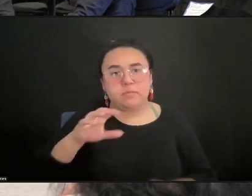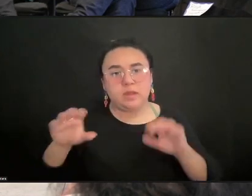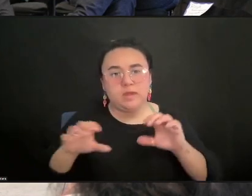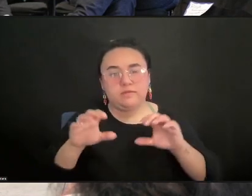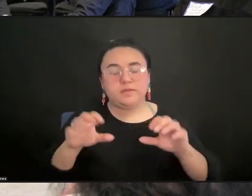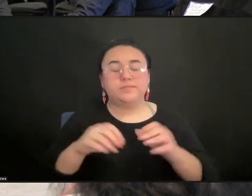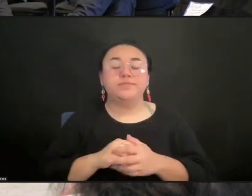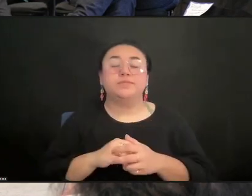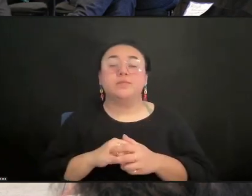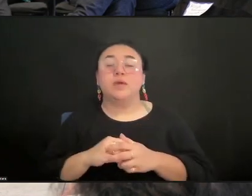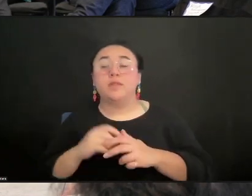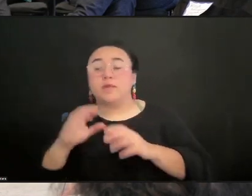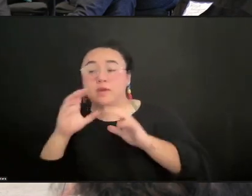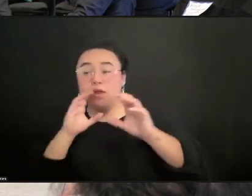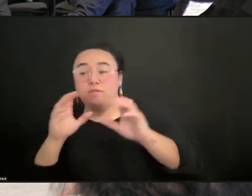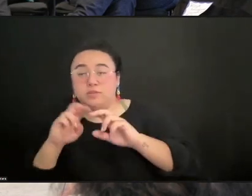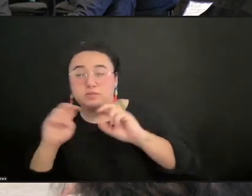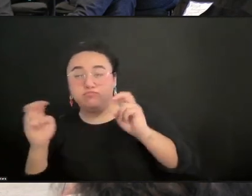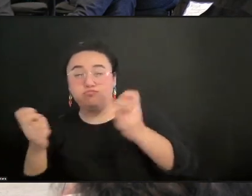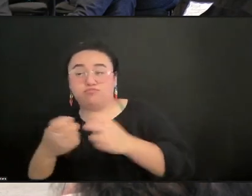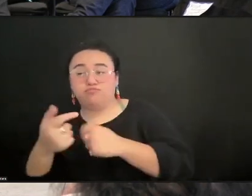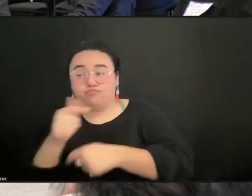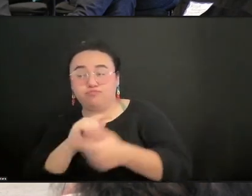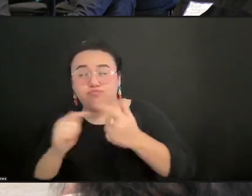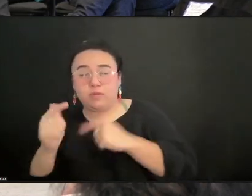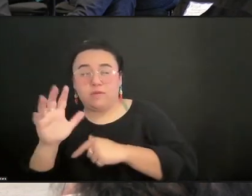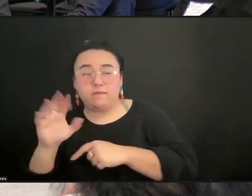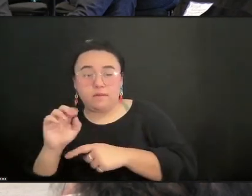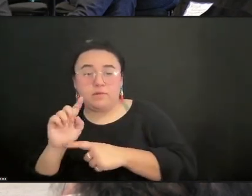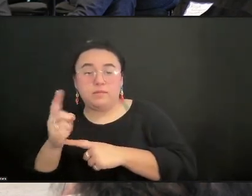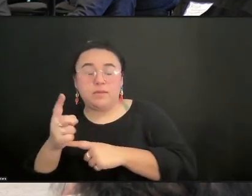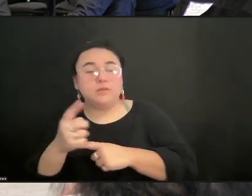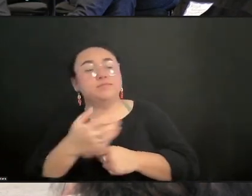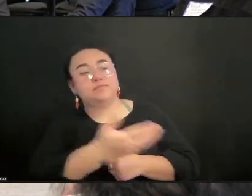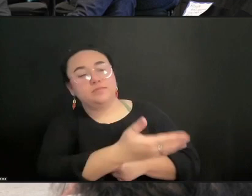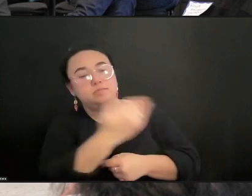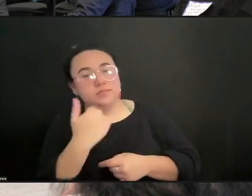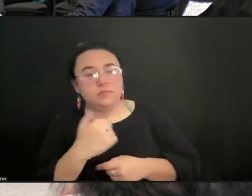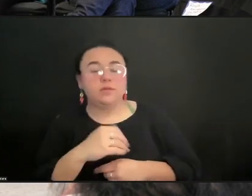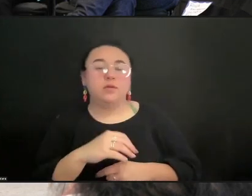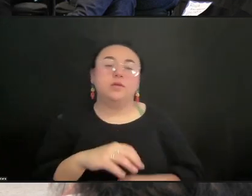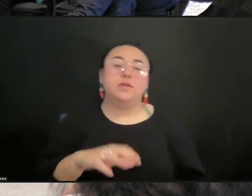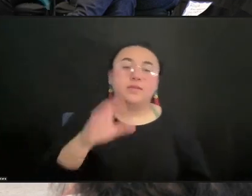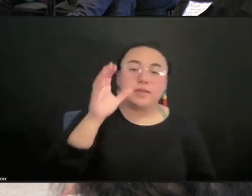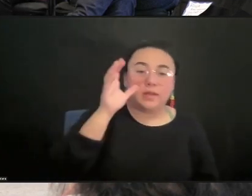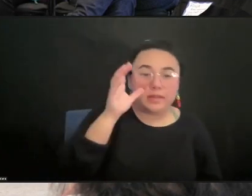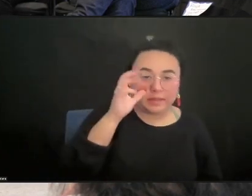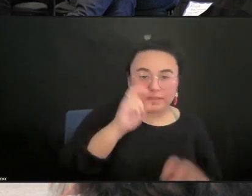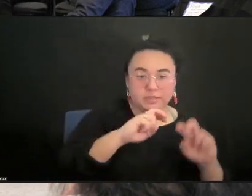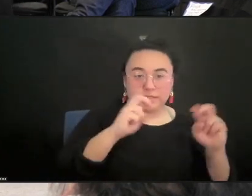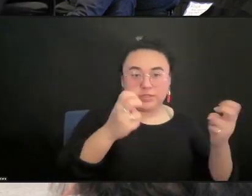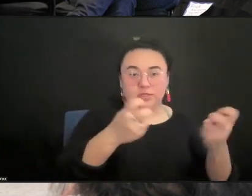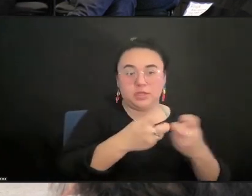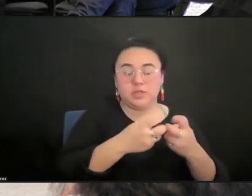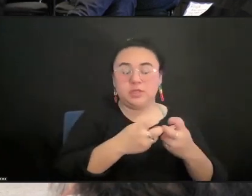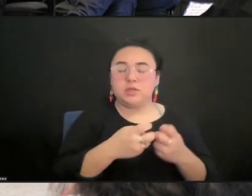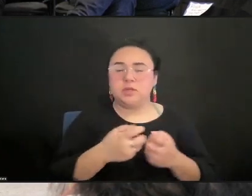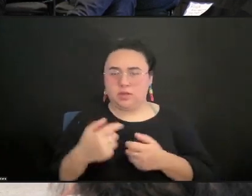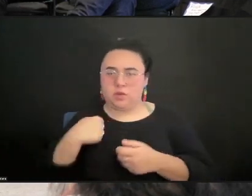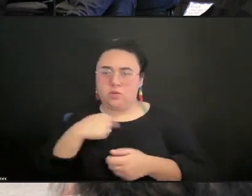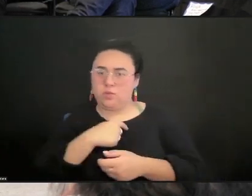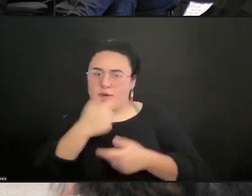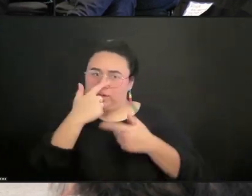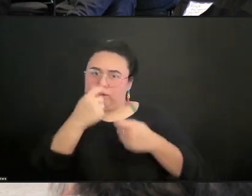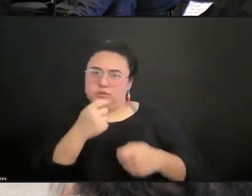we will invite your little participation. And we'll be very interested to hear you all expand on the perspectives that have been offered